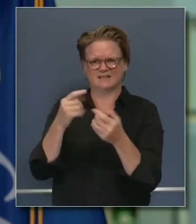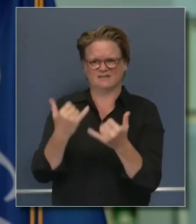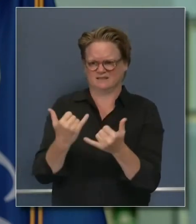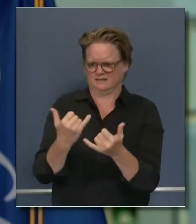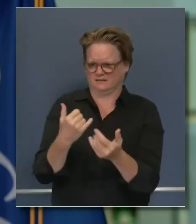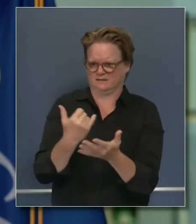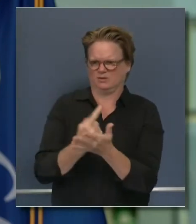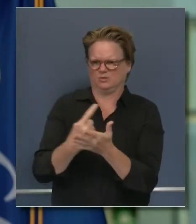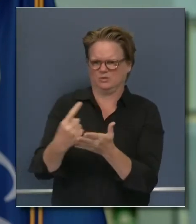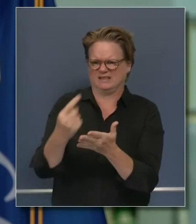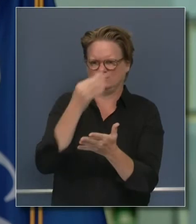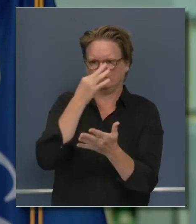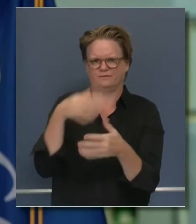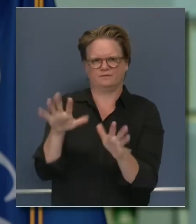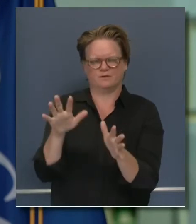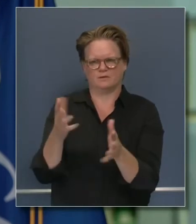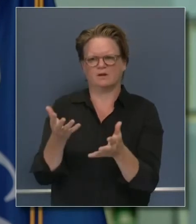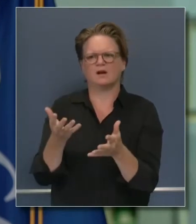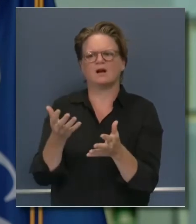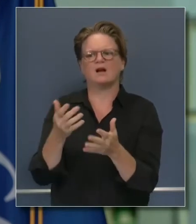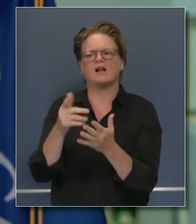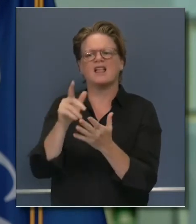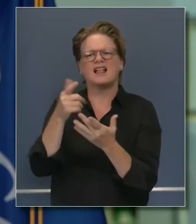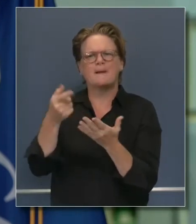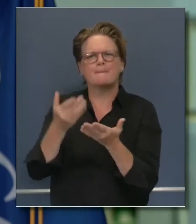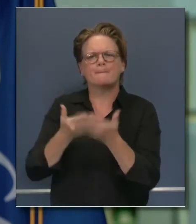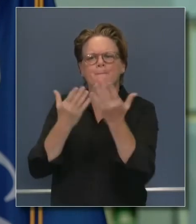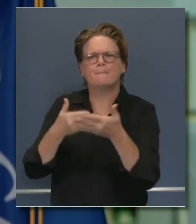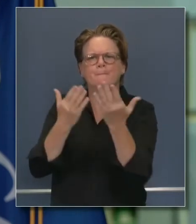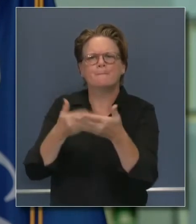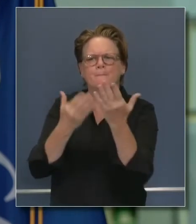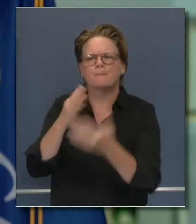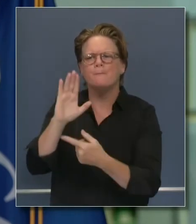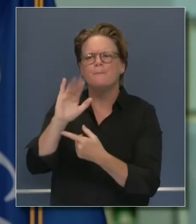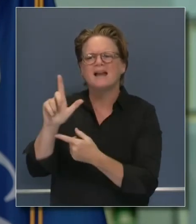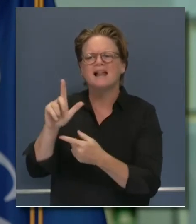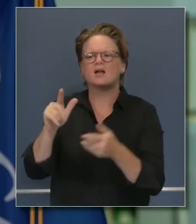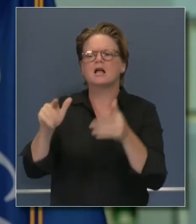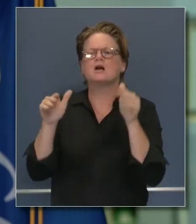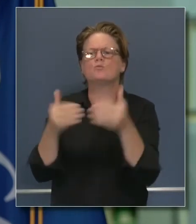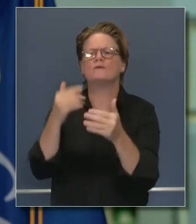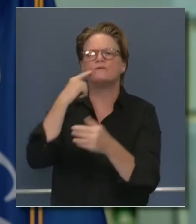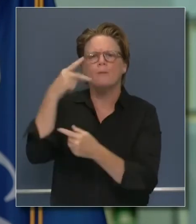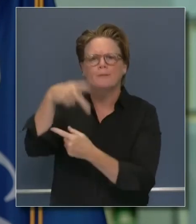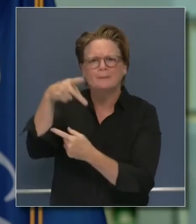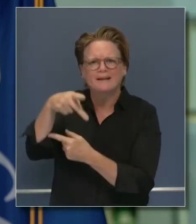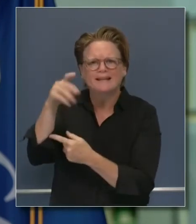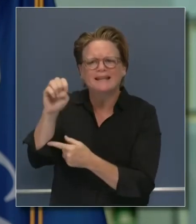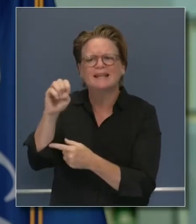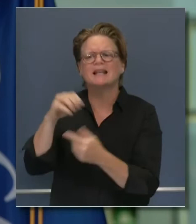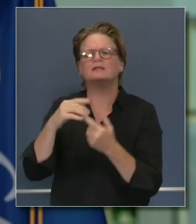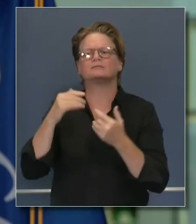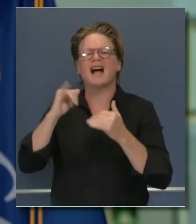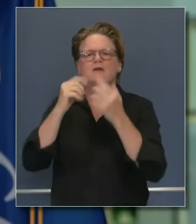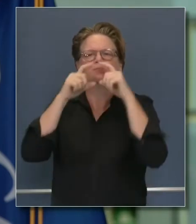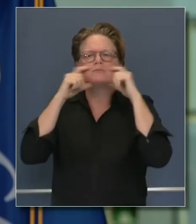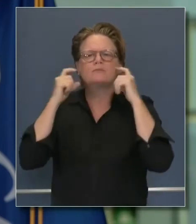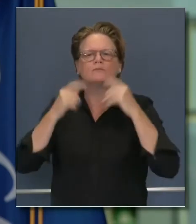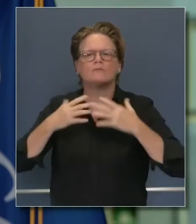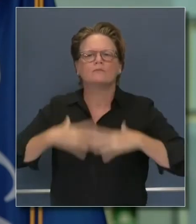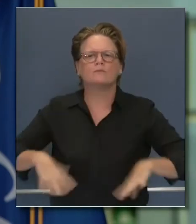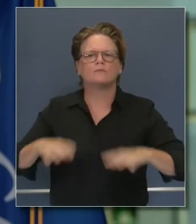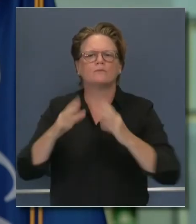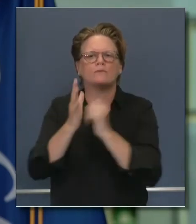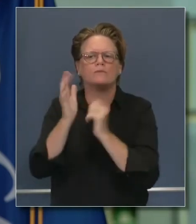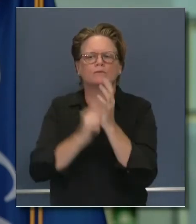contact tracing have languished or died altogether. What would you like to see from them to get to your desk to deal with